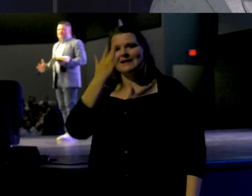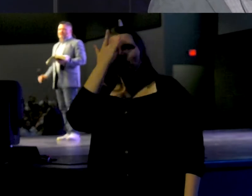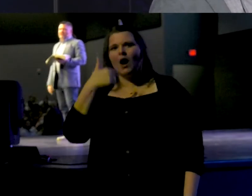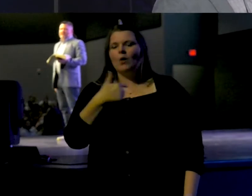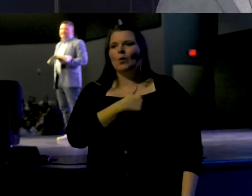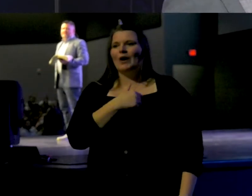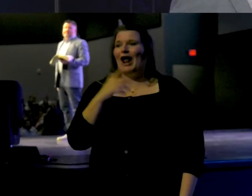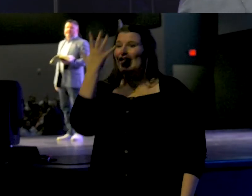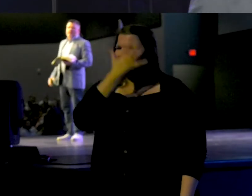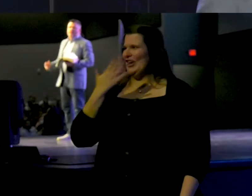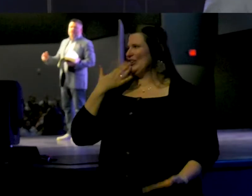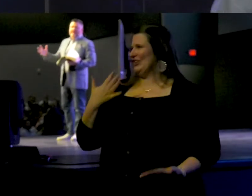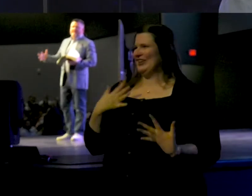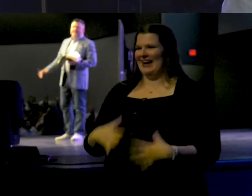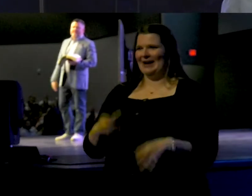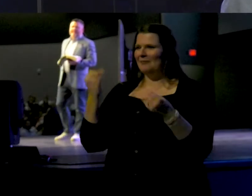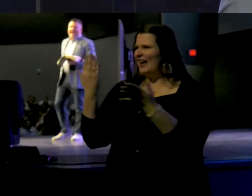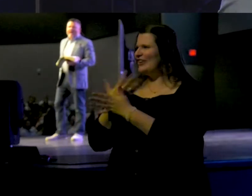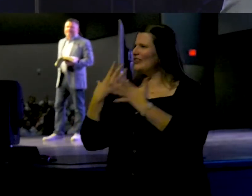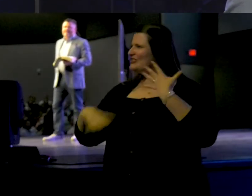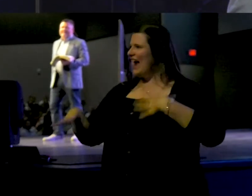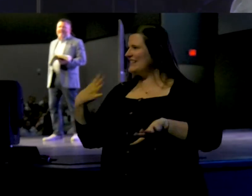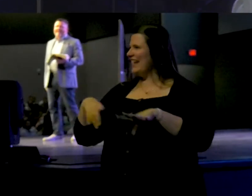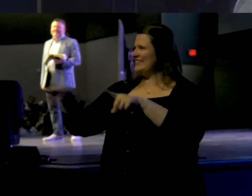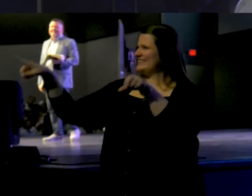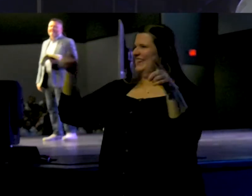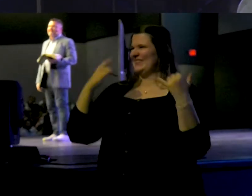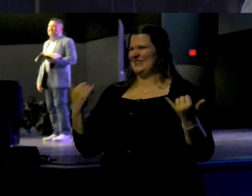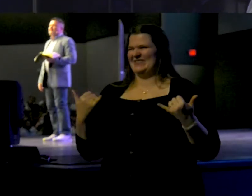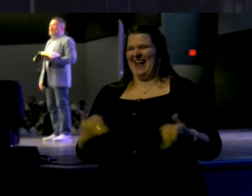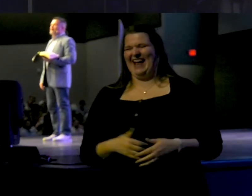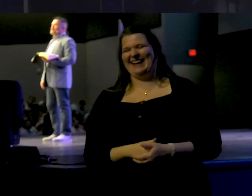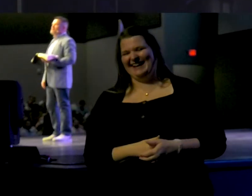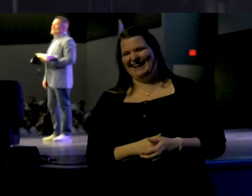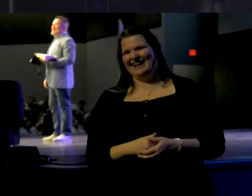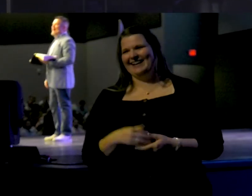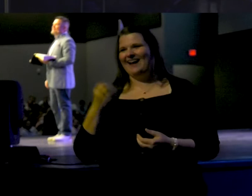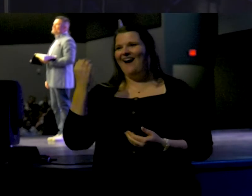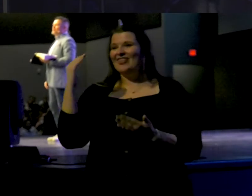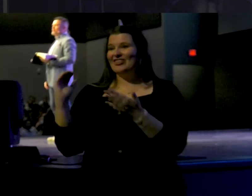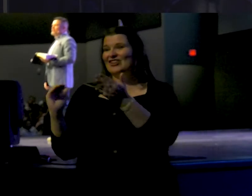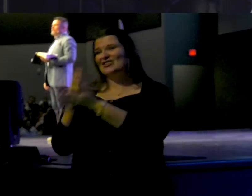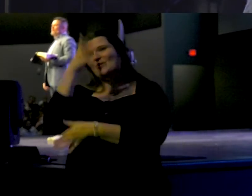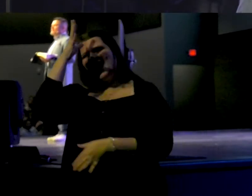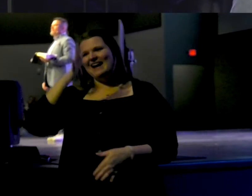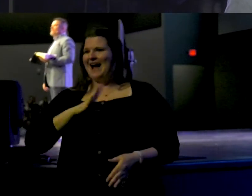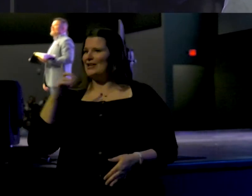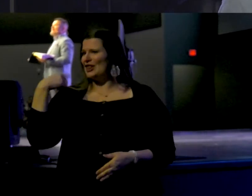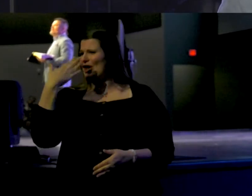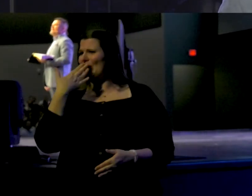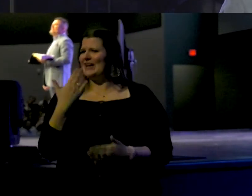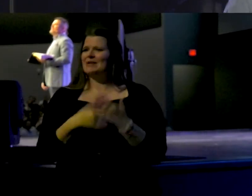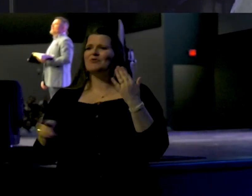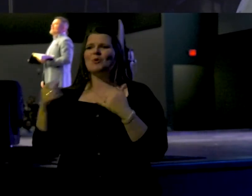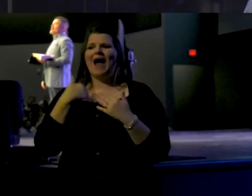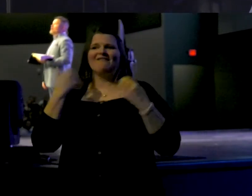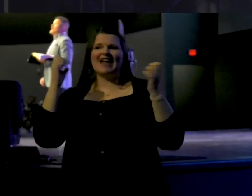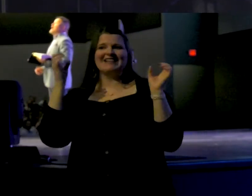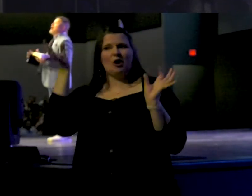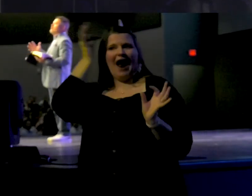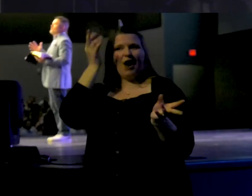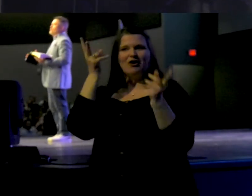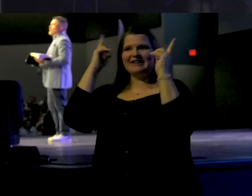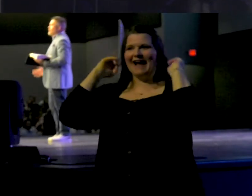why we look so good. So many new dresses in the house today. All of you guys look good. Some of you got your Easter